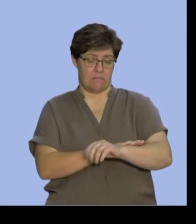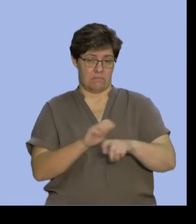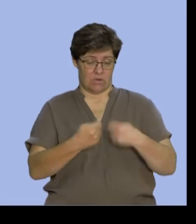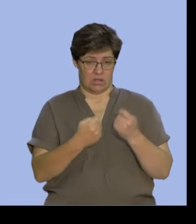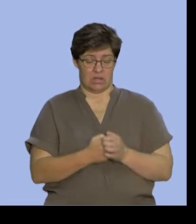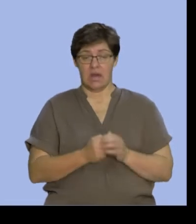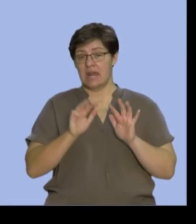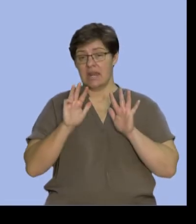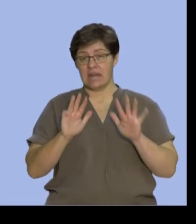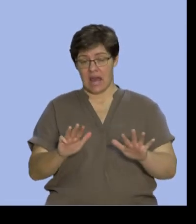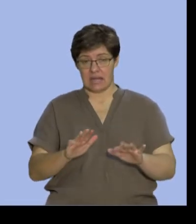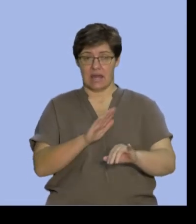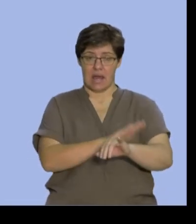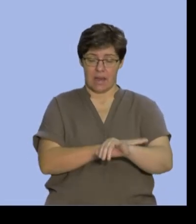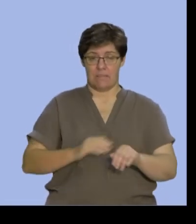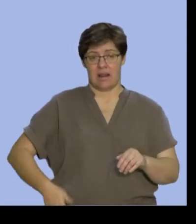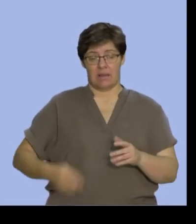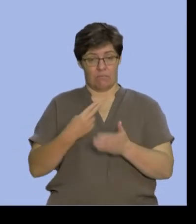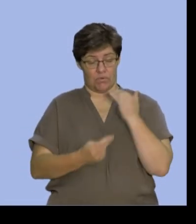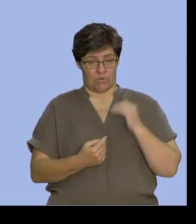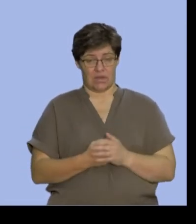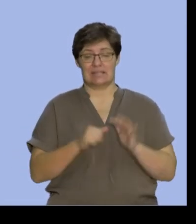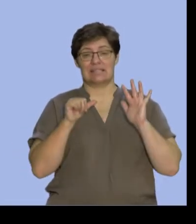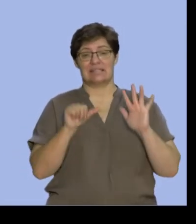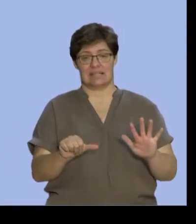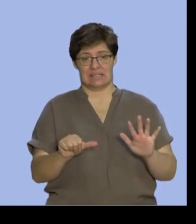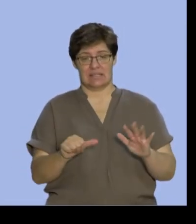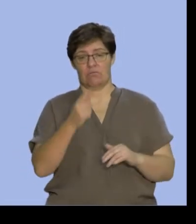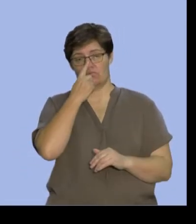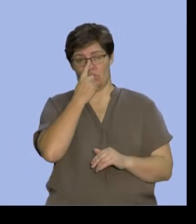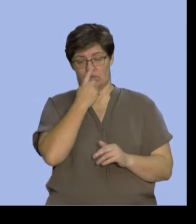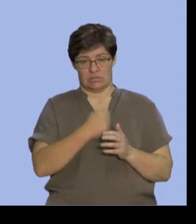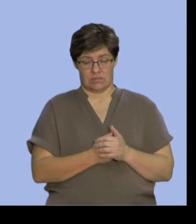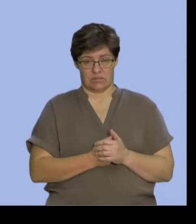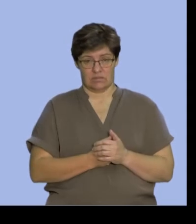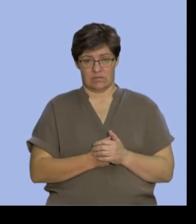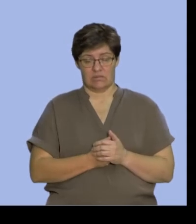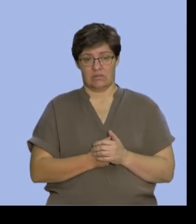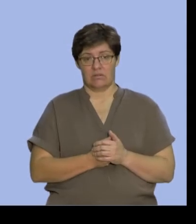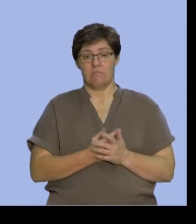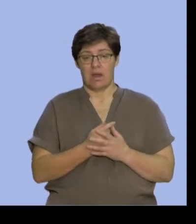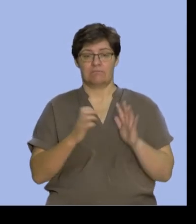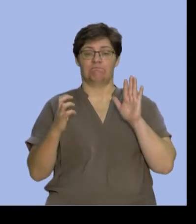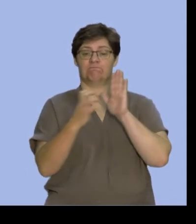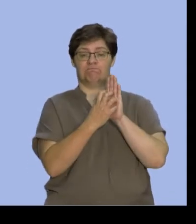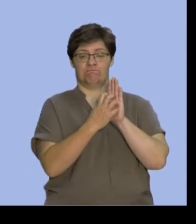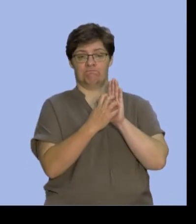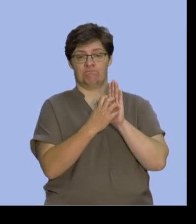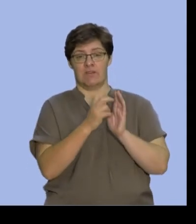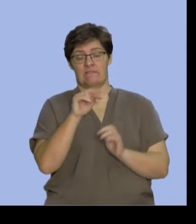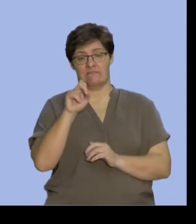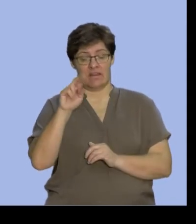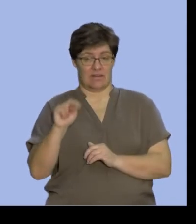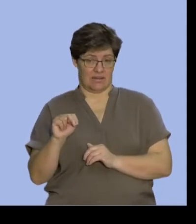9 had broken an arm and a leg. And 6 had broken a nose. We're asked to draw a Venn diagram to determine